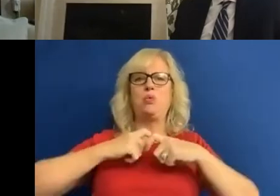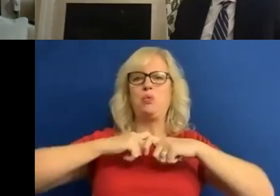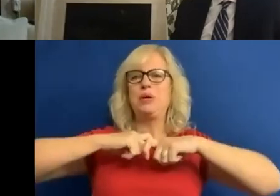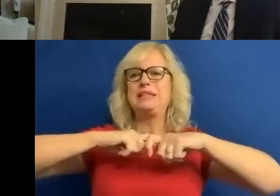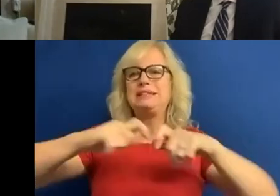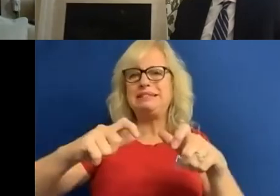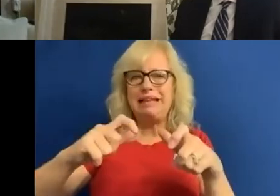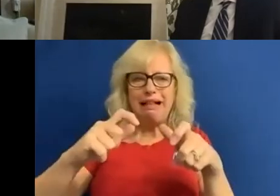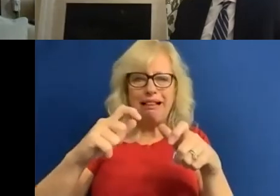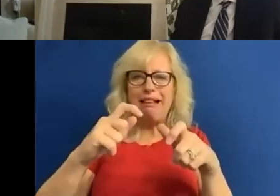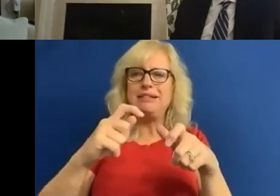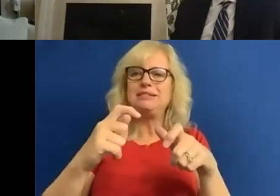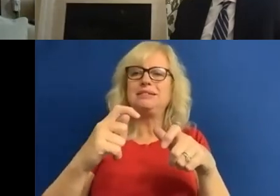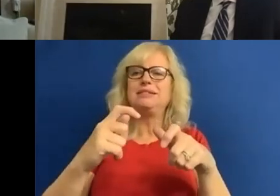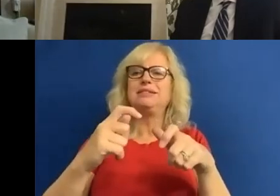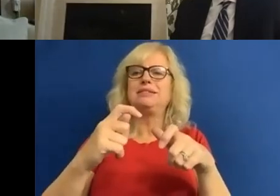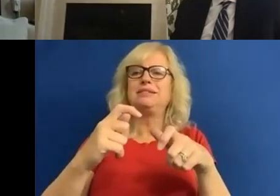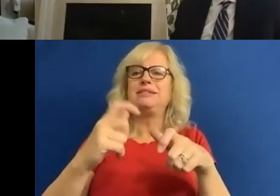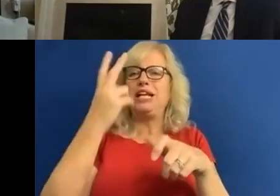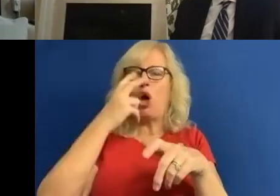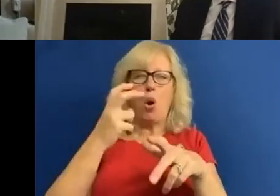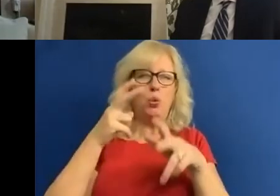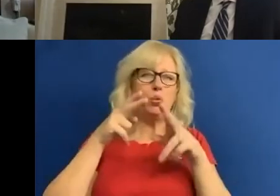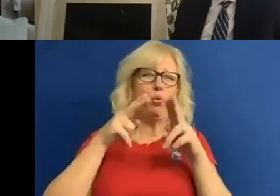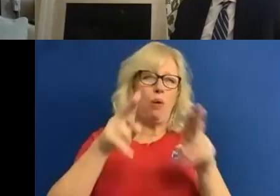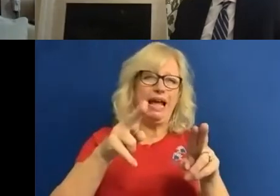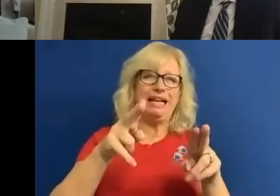have to send everything in you know I mean it's very bureaucratic and old fashioned.